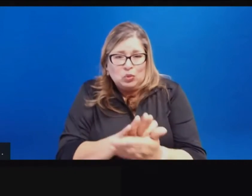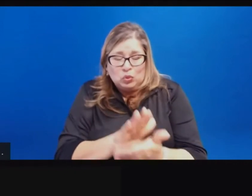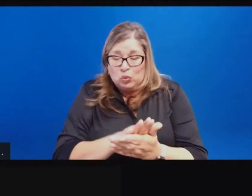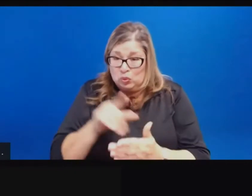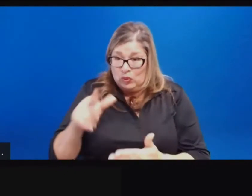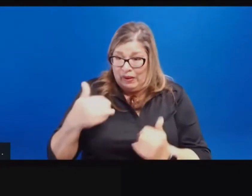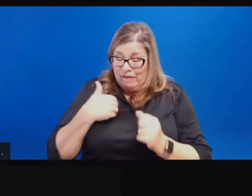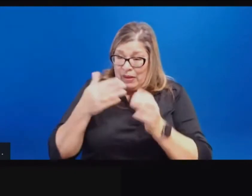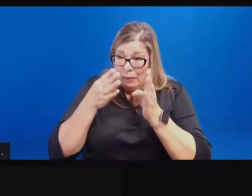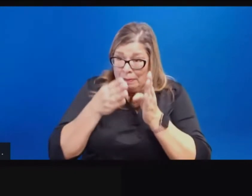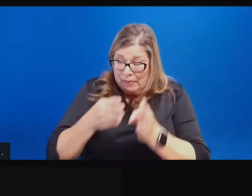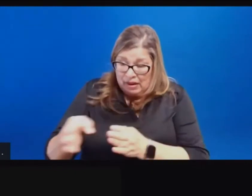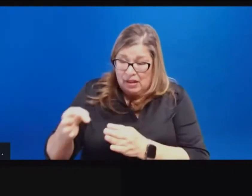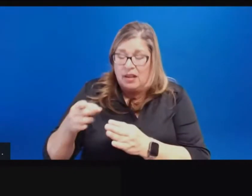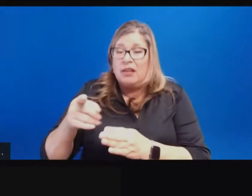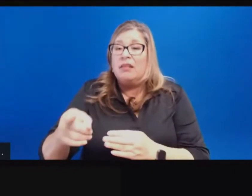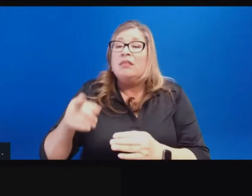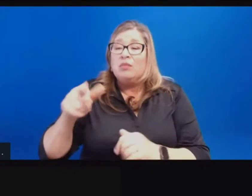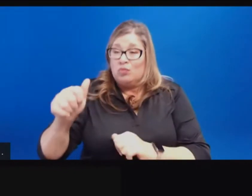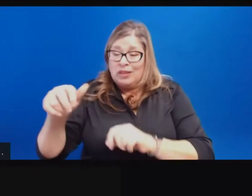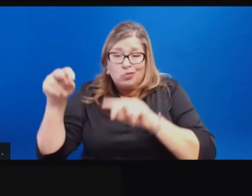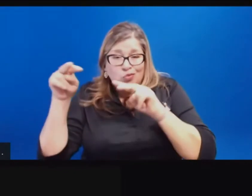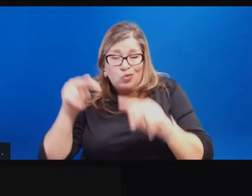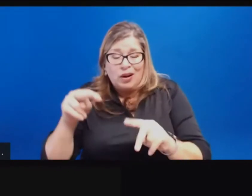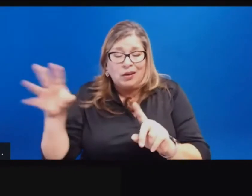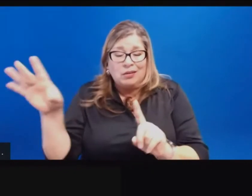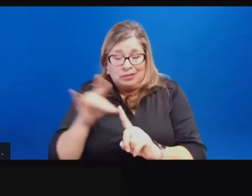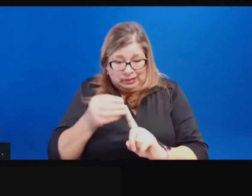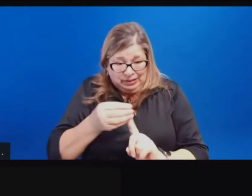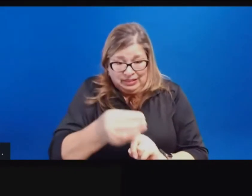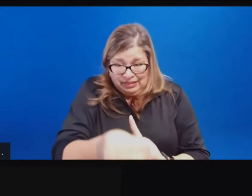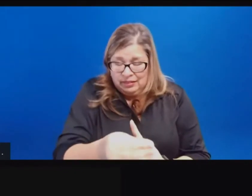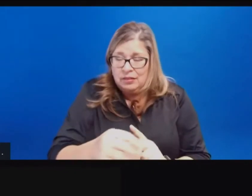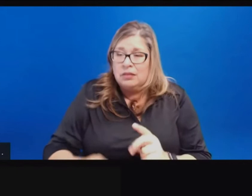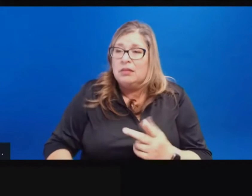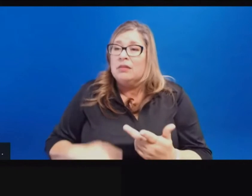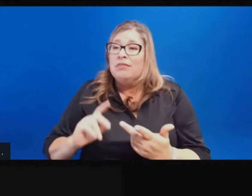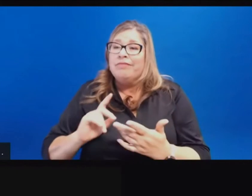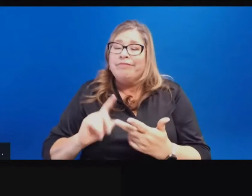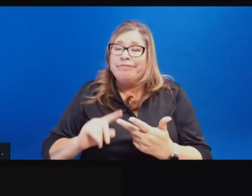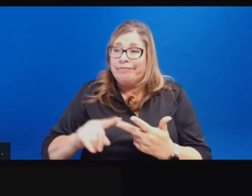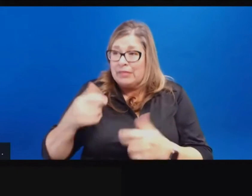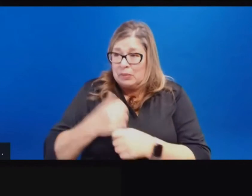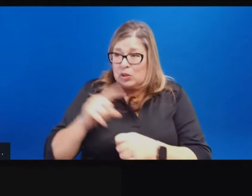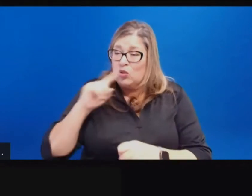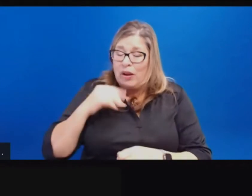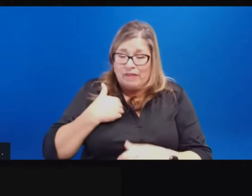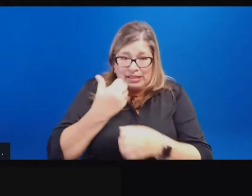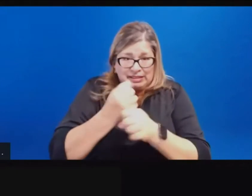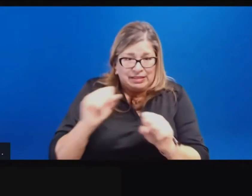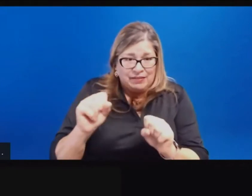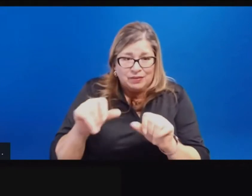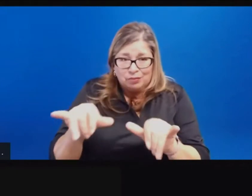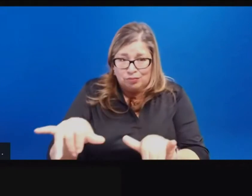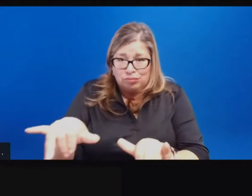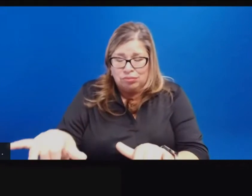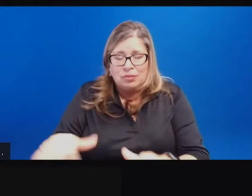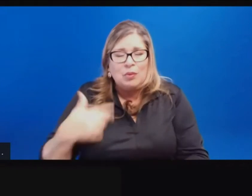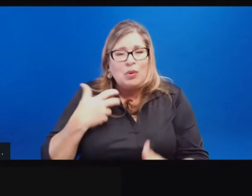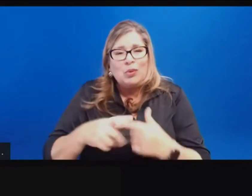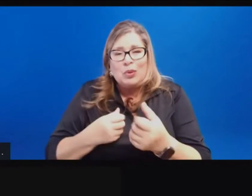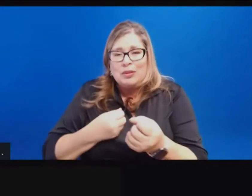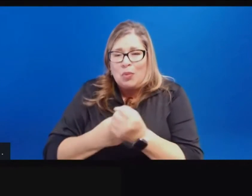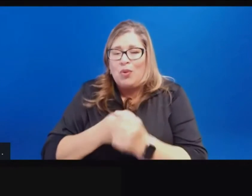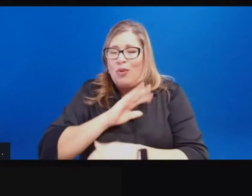to track transmission safety are, uh, uh, uh, know, continued. We want to support all schools and their